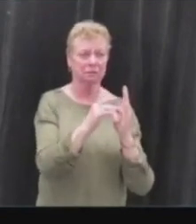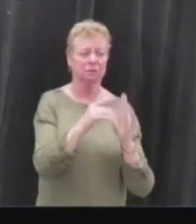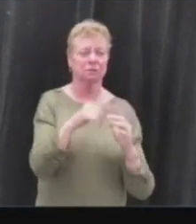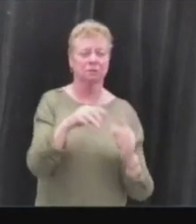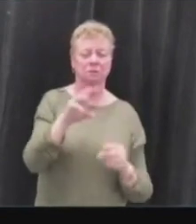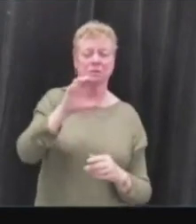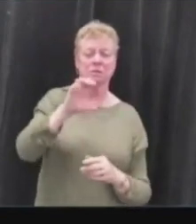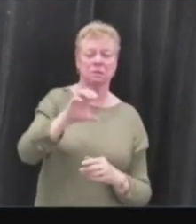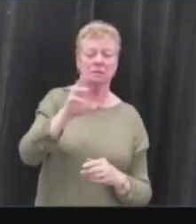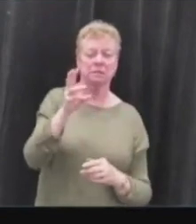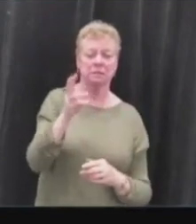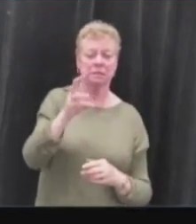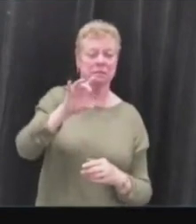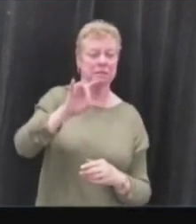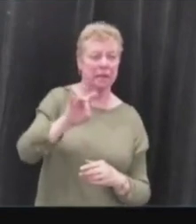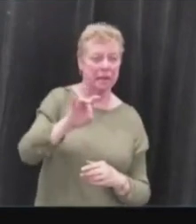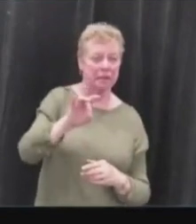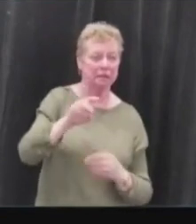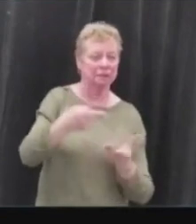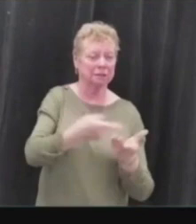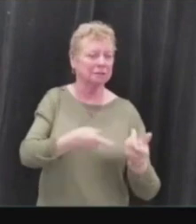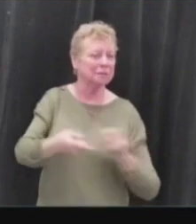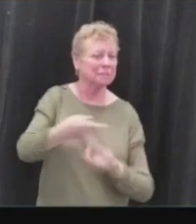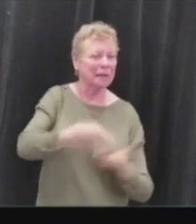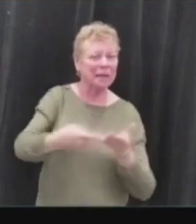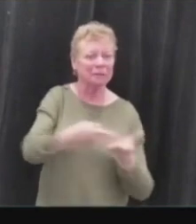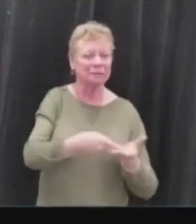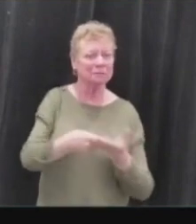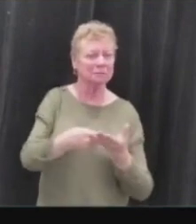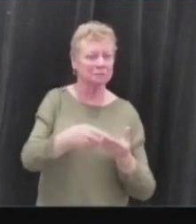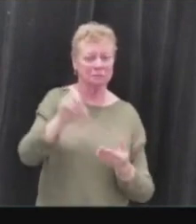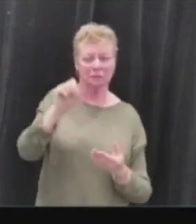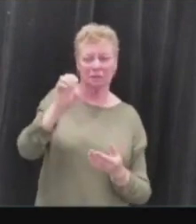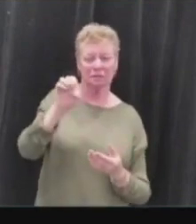-68 and debate in the Senate after the bill's passing,